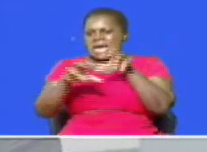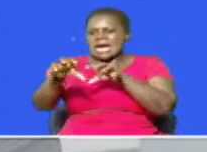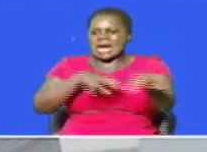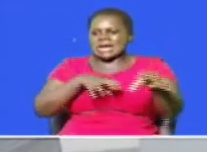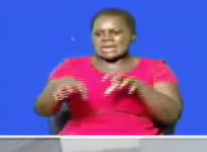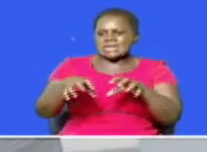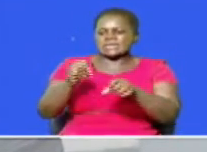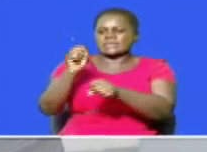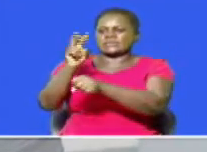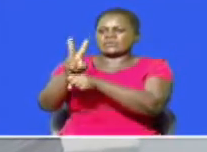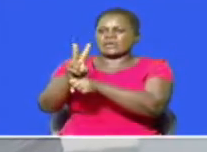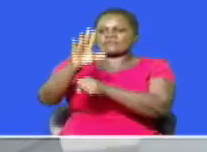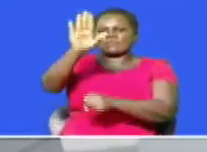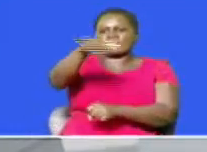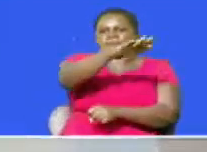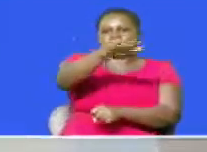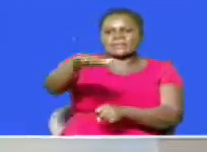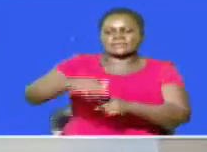of the 12th parliament